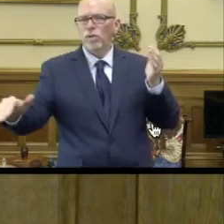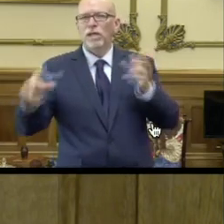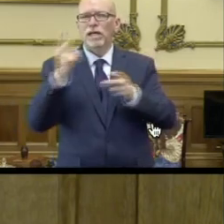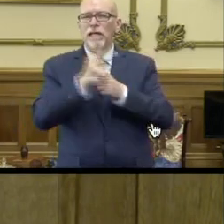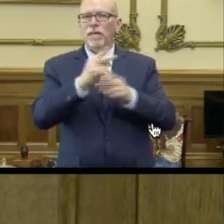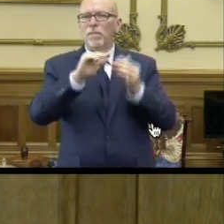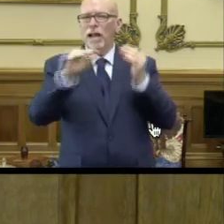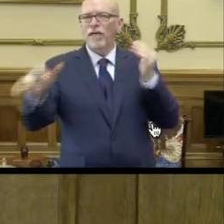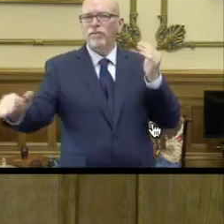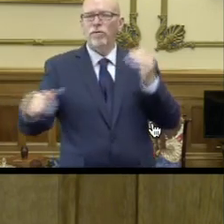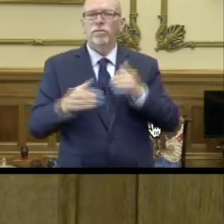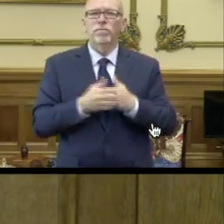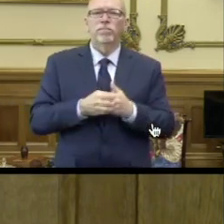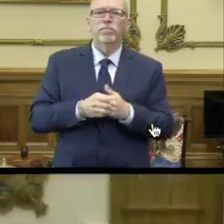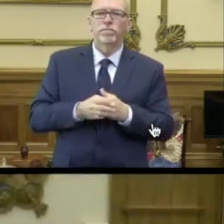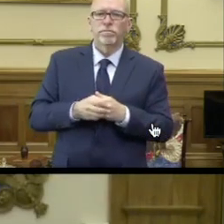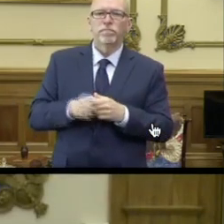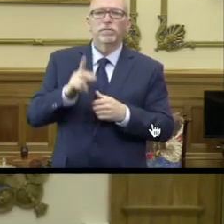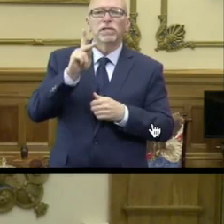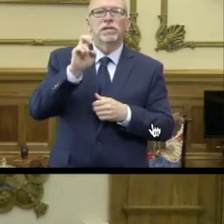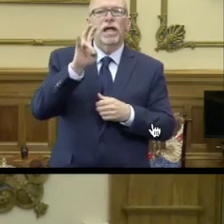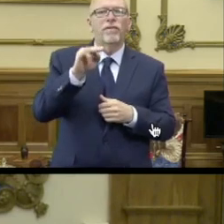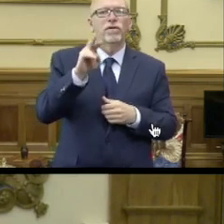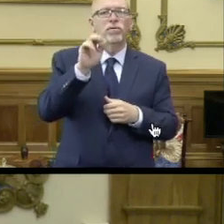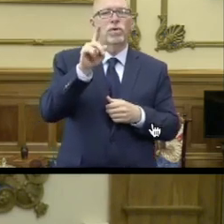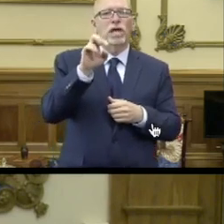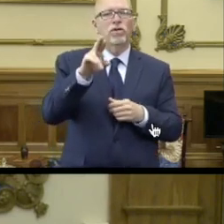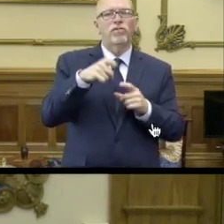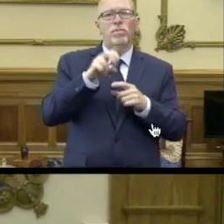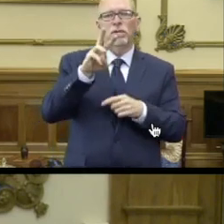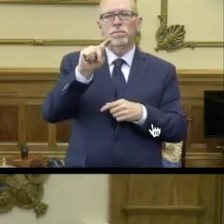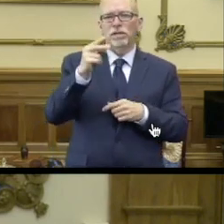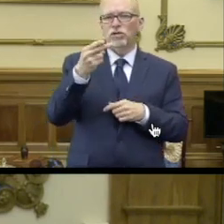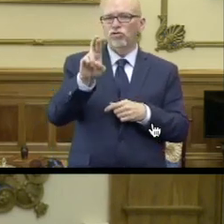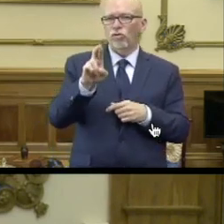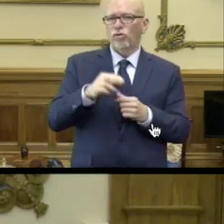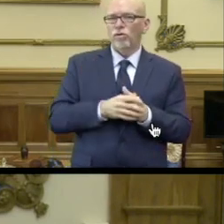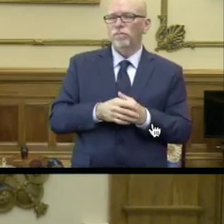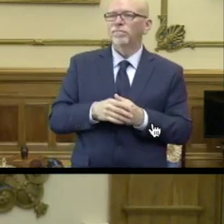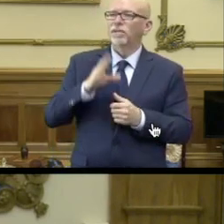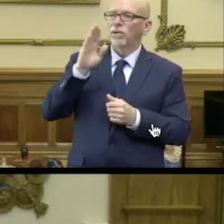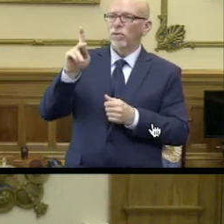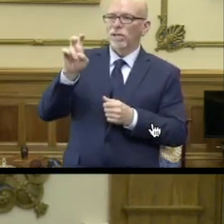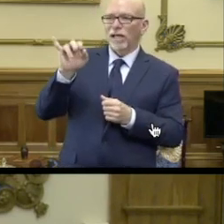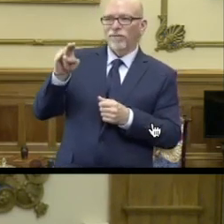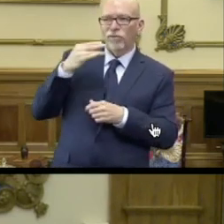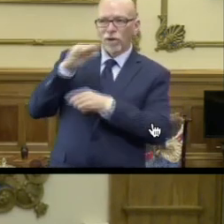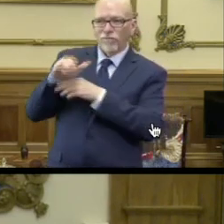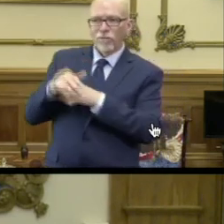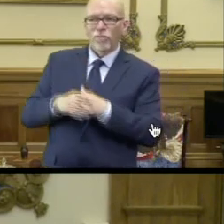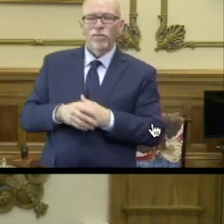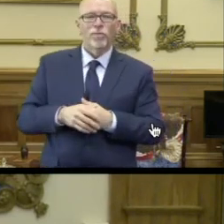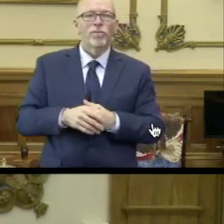level plateau. Kevin Reeder, WTHR. Hello, Kevin. Good afternoon.